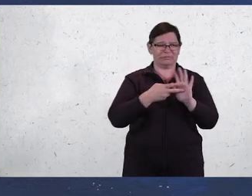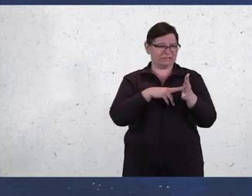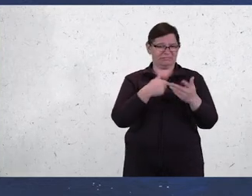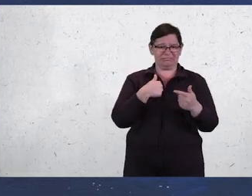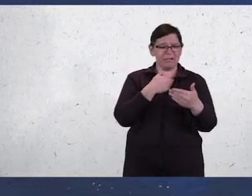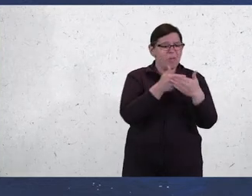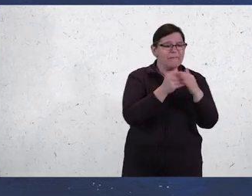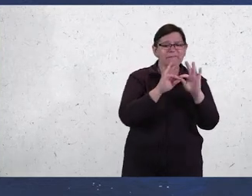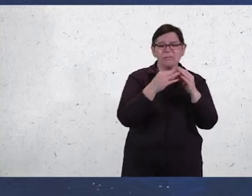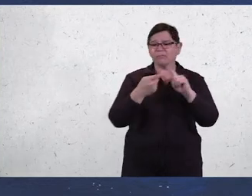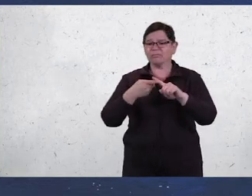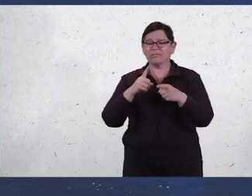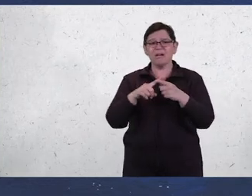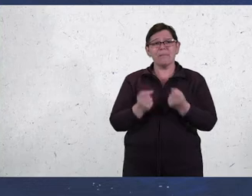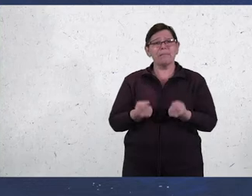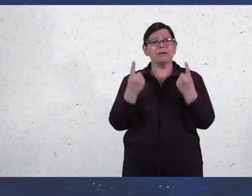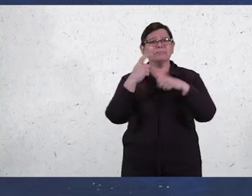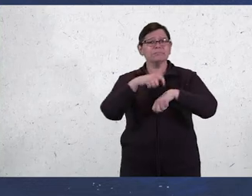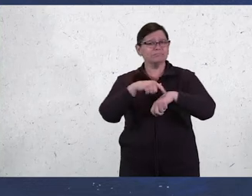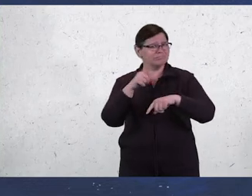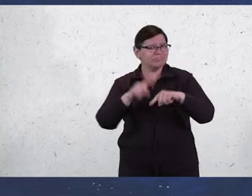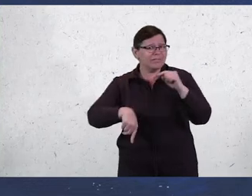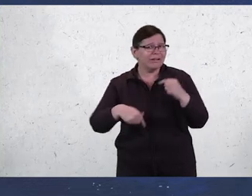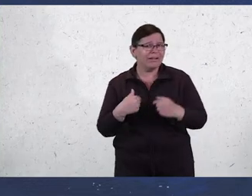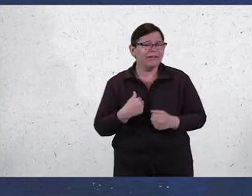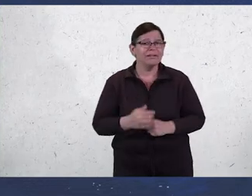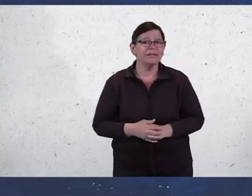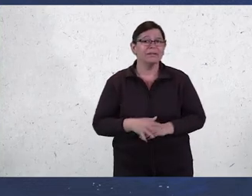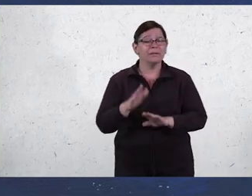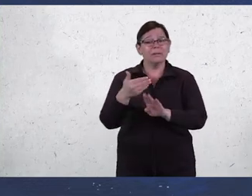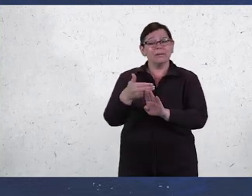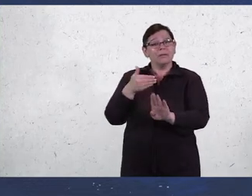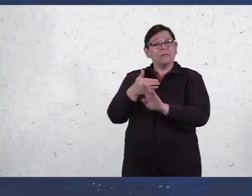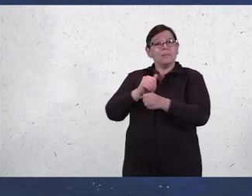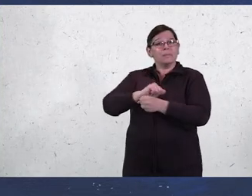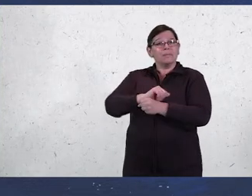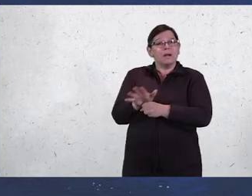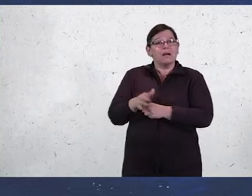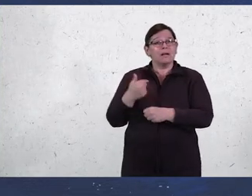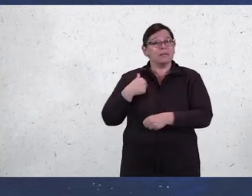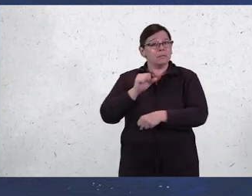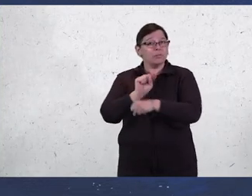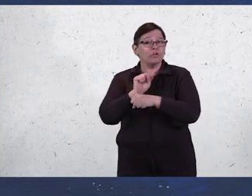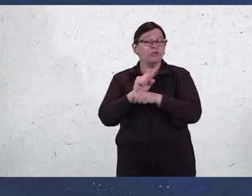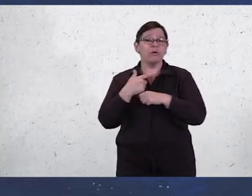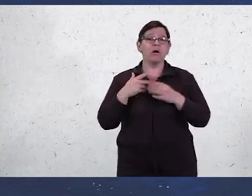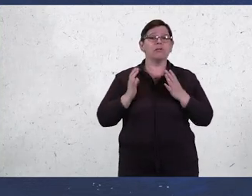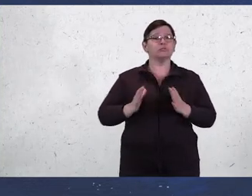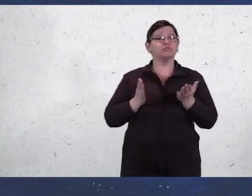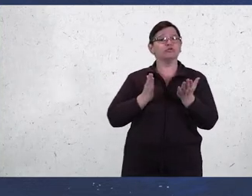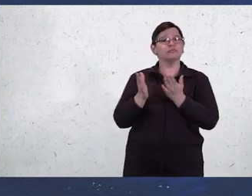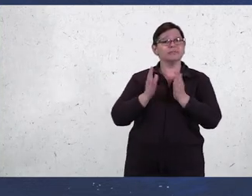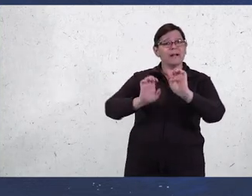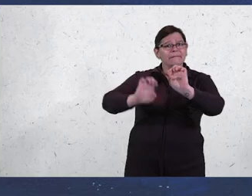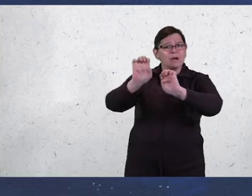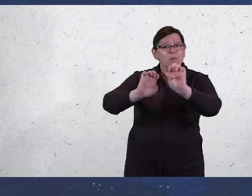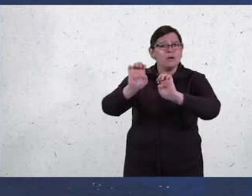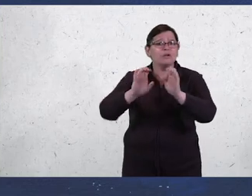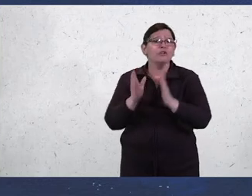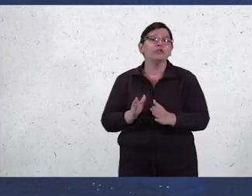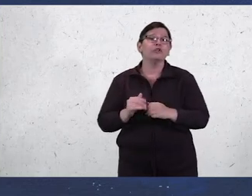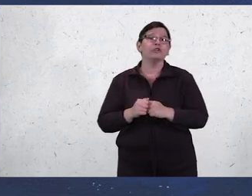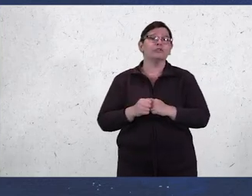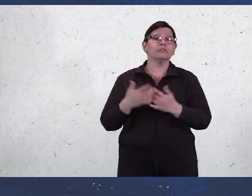tests and I will be unable to spend time with close family and friends. Before the pandemic, I worked as a customer service